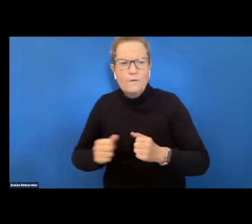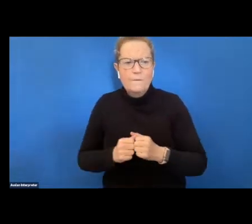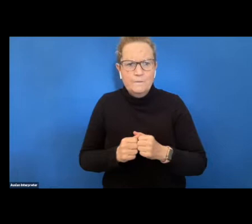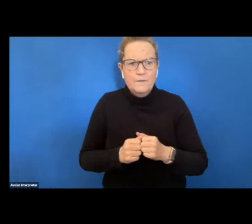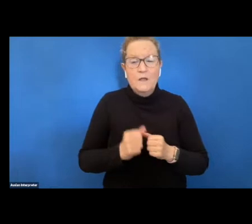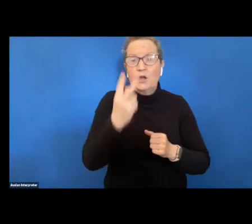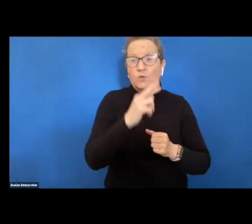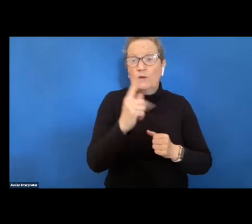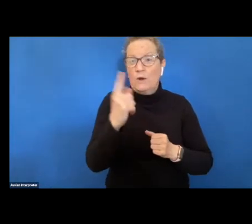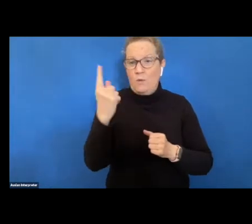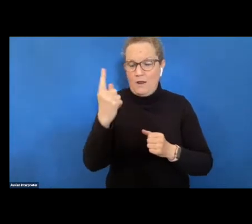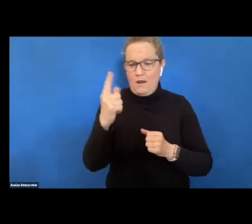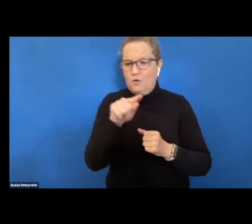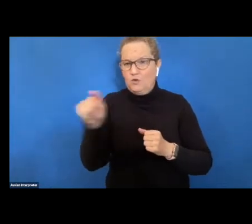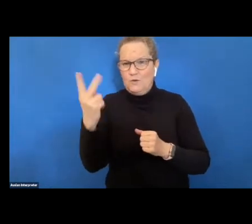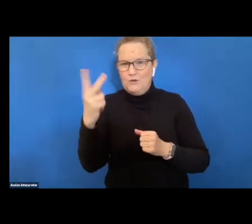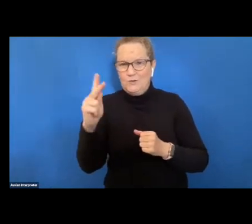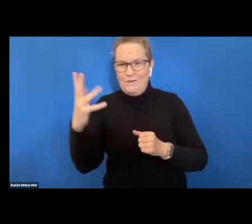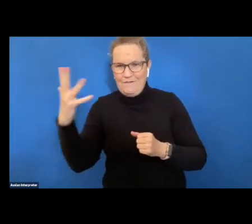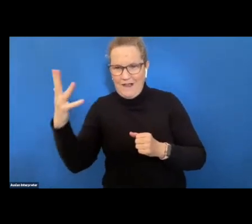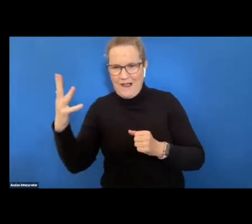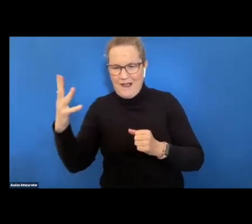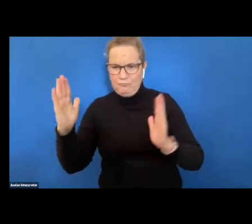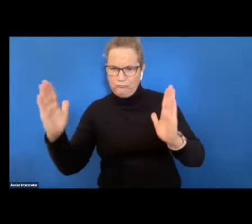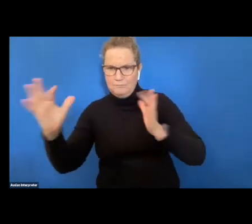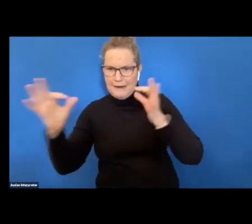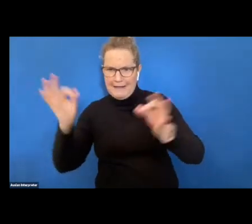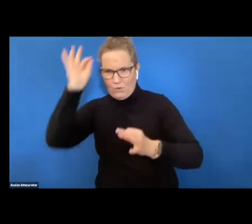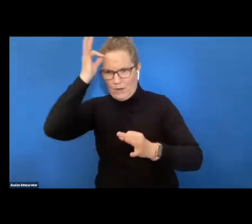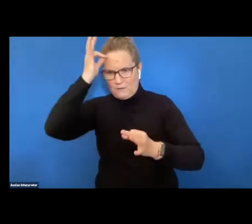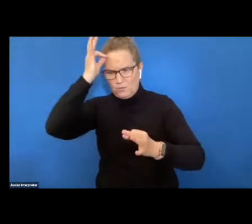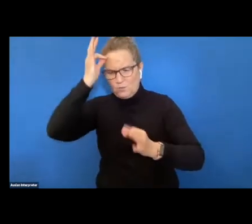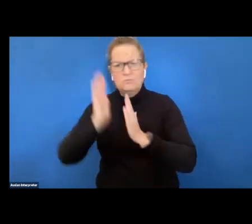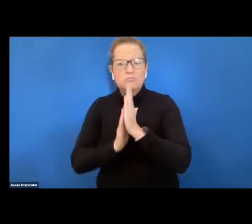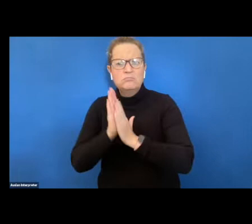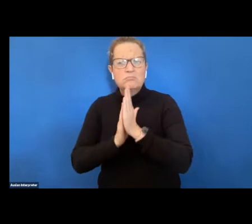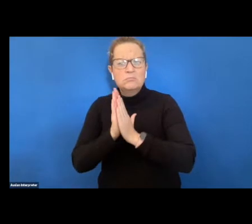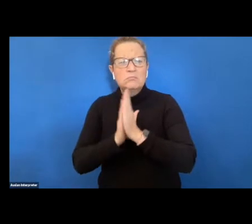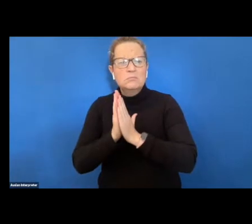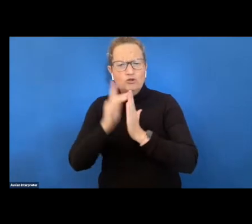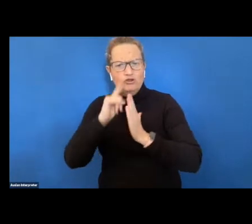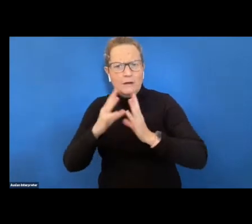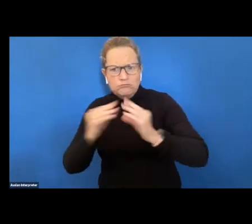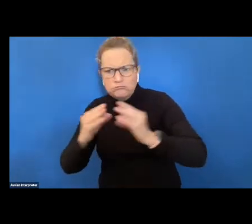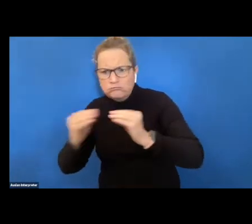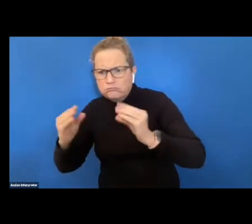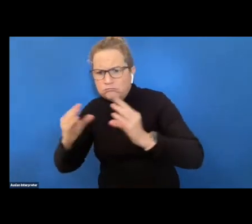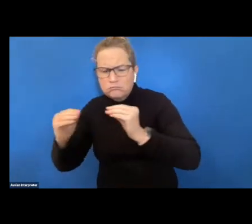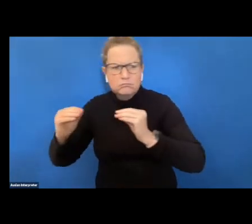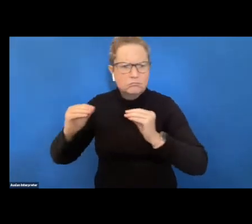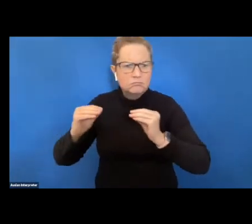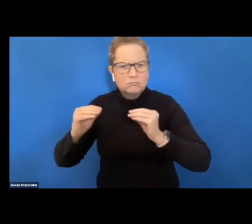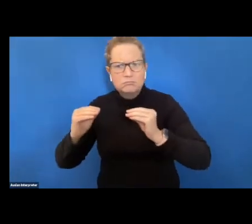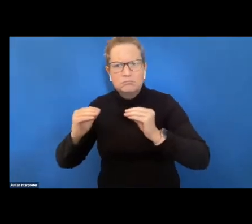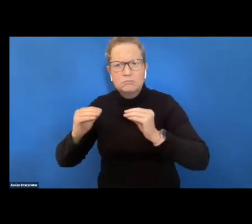plan the city of darabin has committed to stimulating local solutions and catalyzing new jobs at scale including